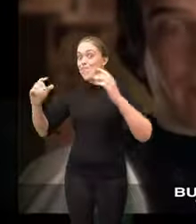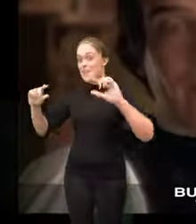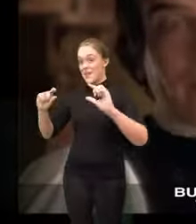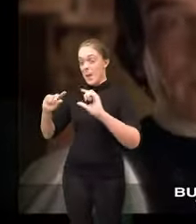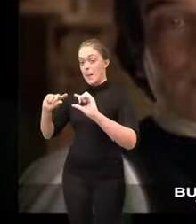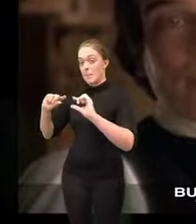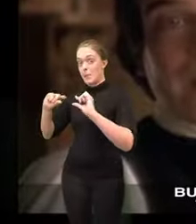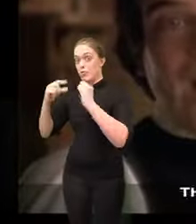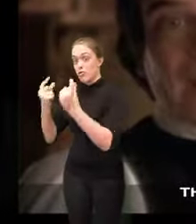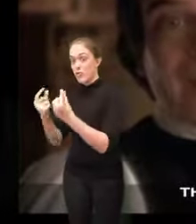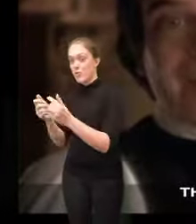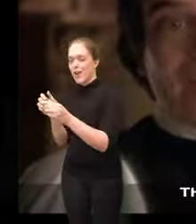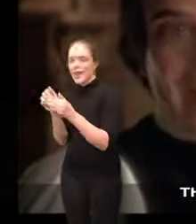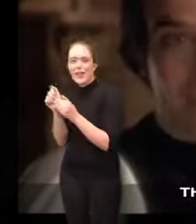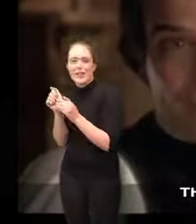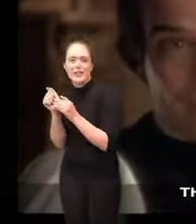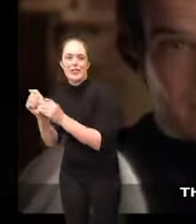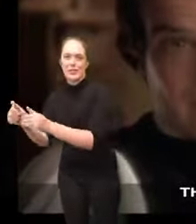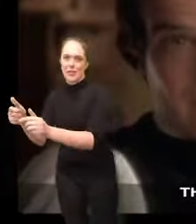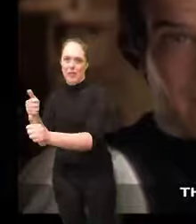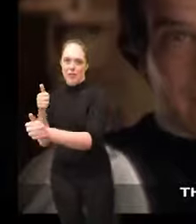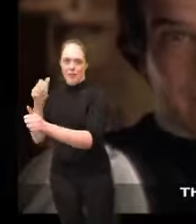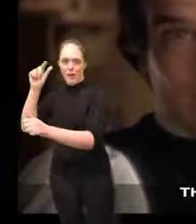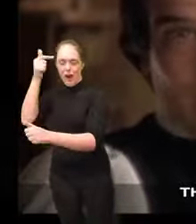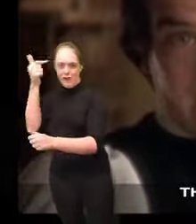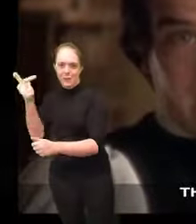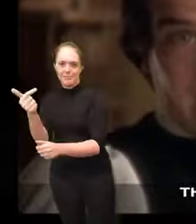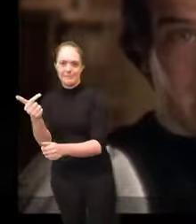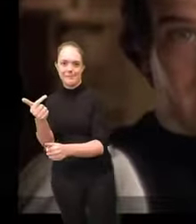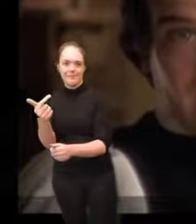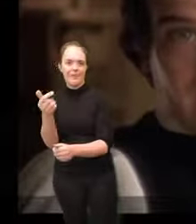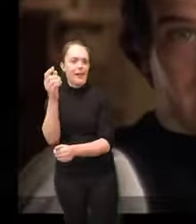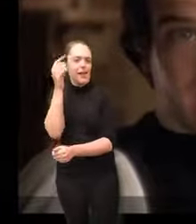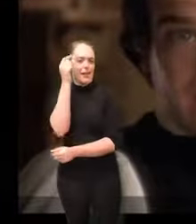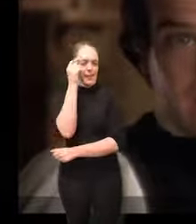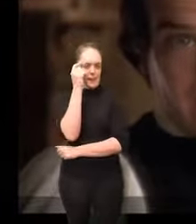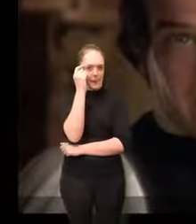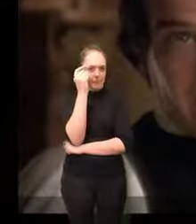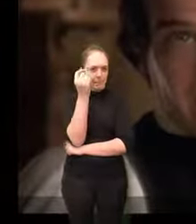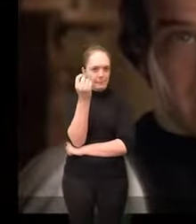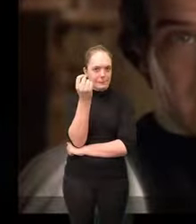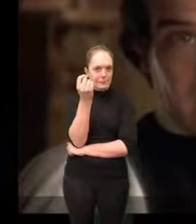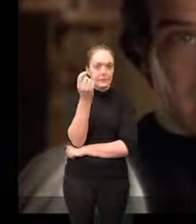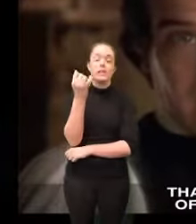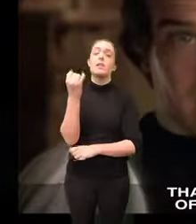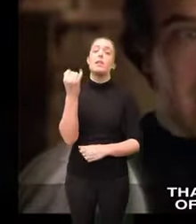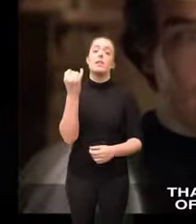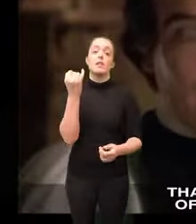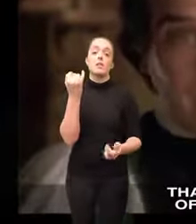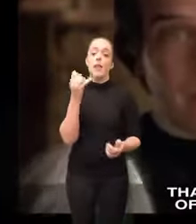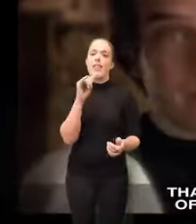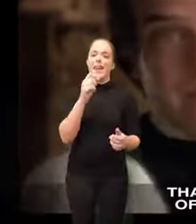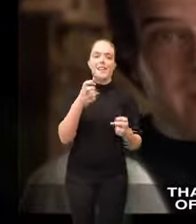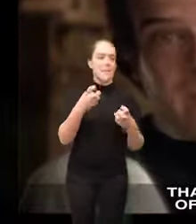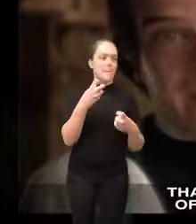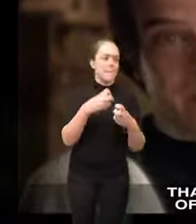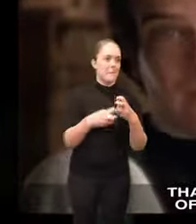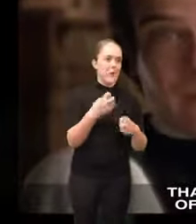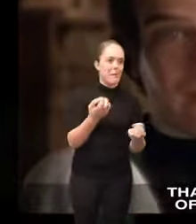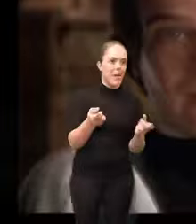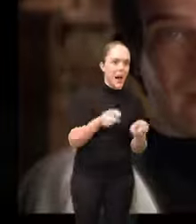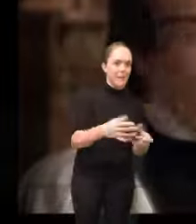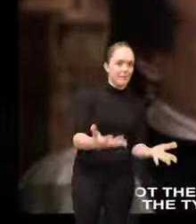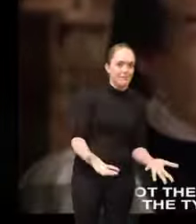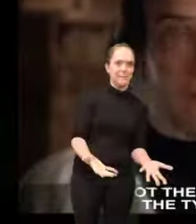but from government which has become the mere instrument of this majority think about it that's where the abuse of power